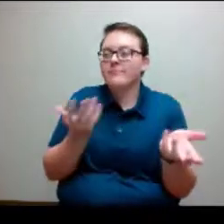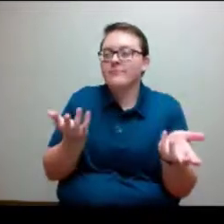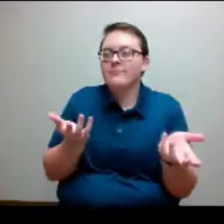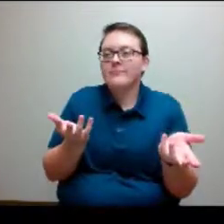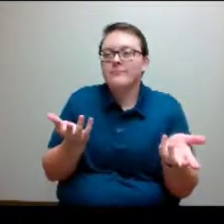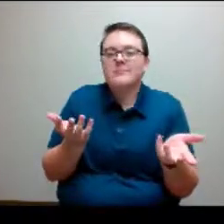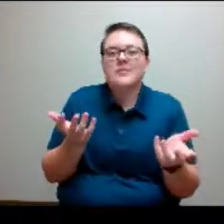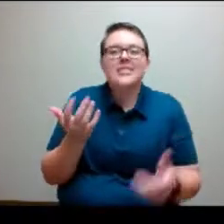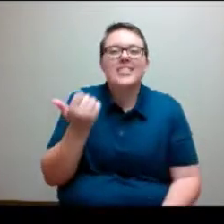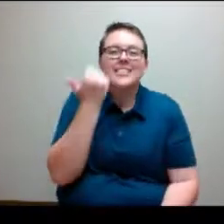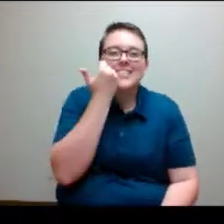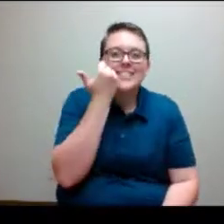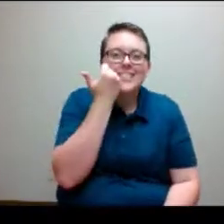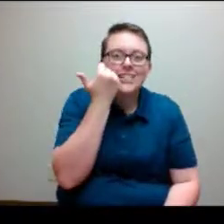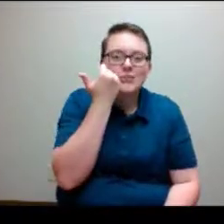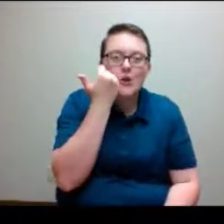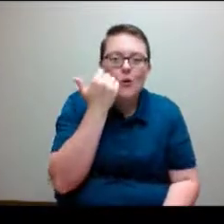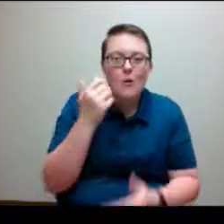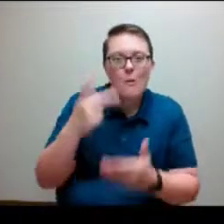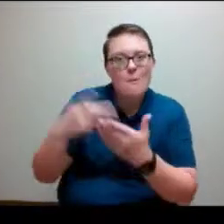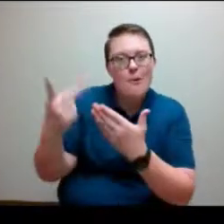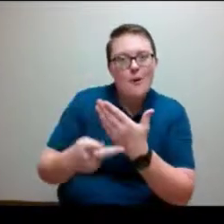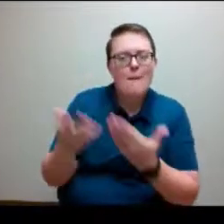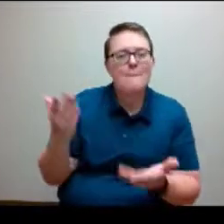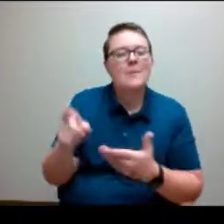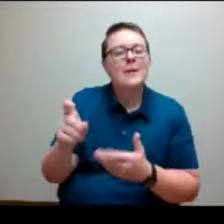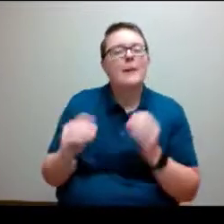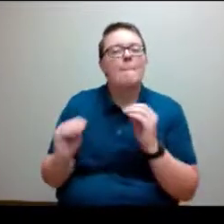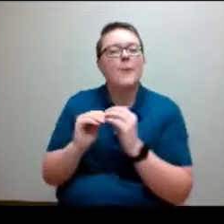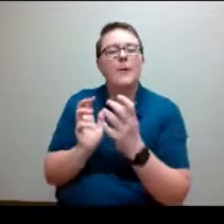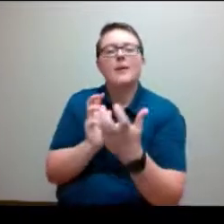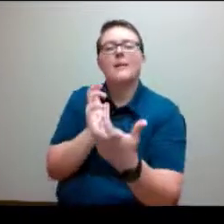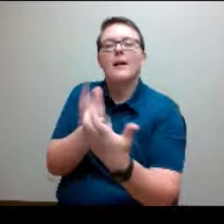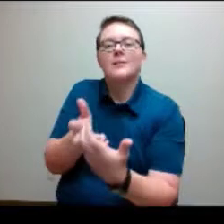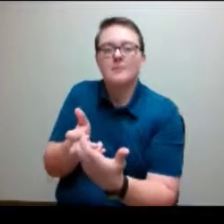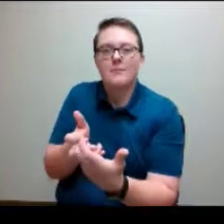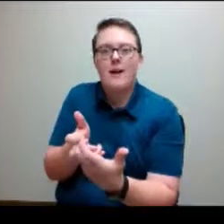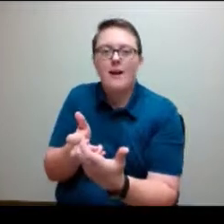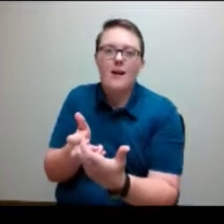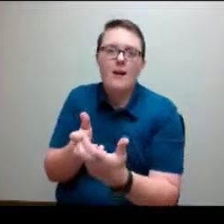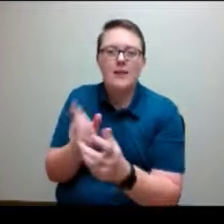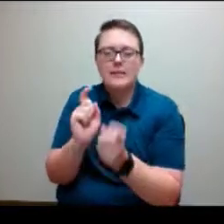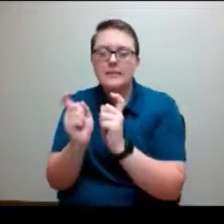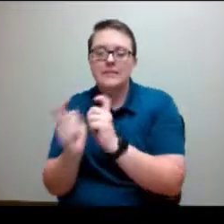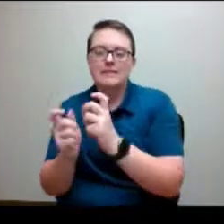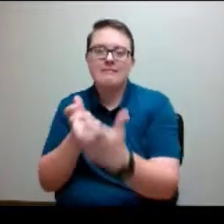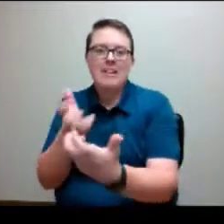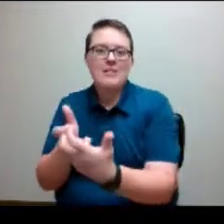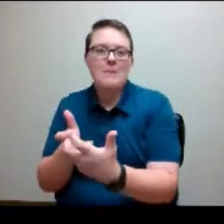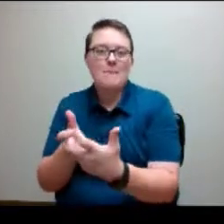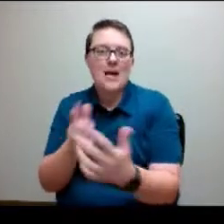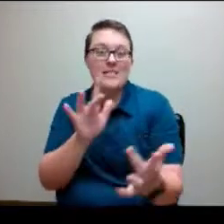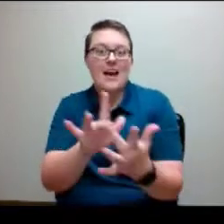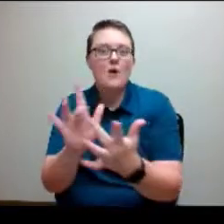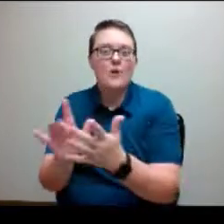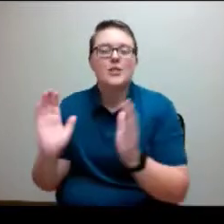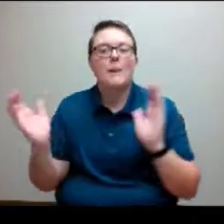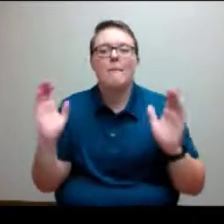dental hygienist program may need a little bit of a customized outreach versus someone who is going through our auto mechanic